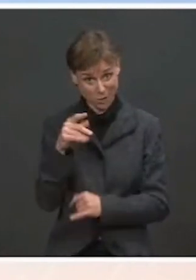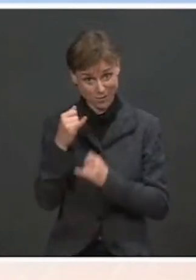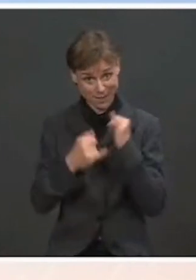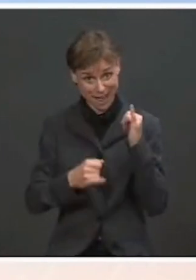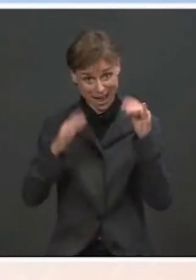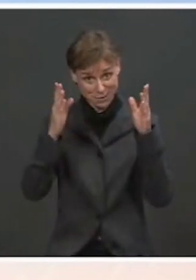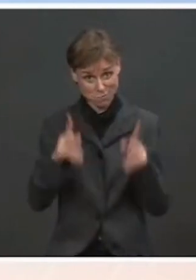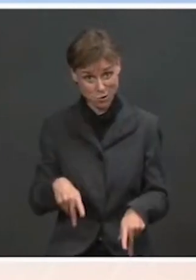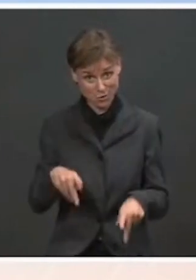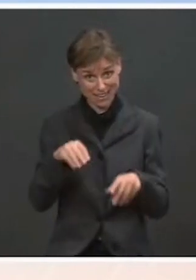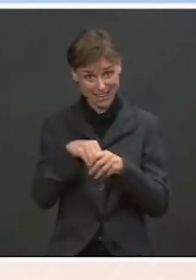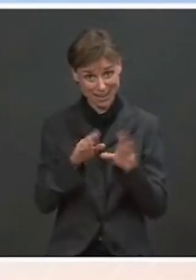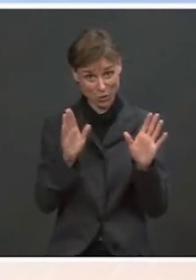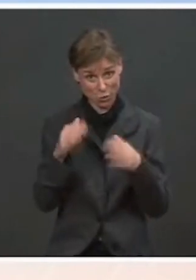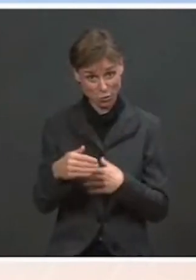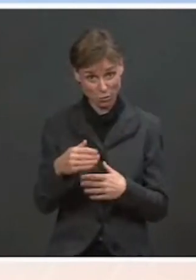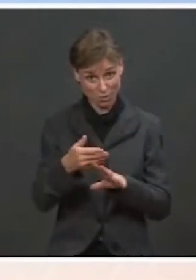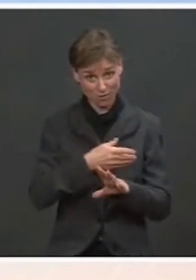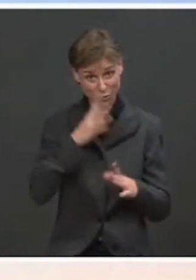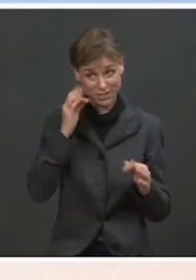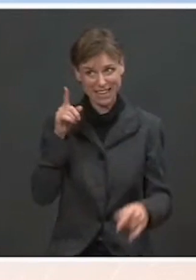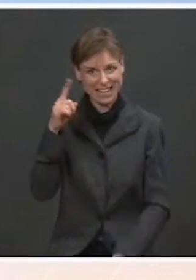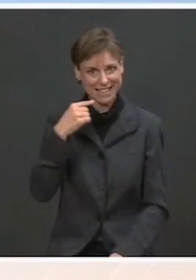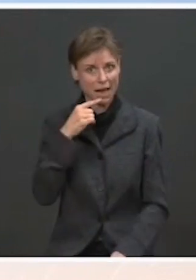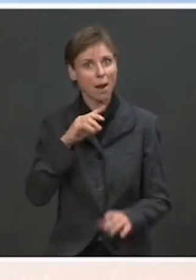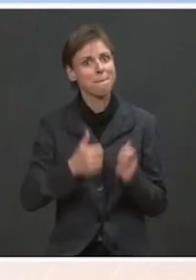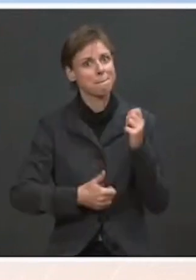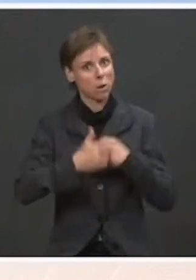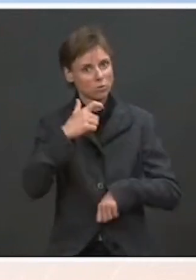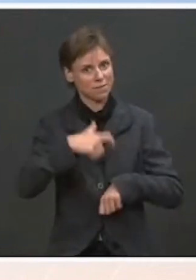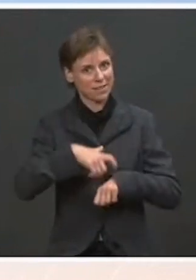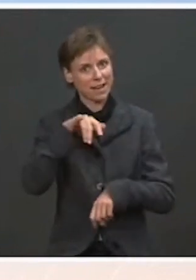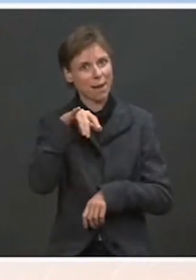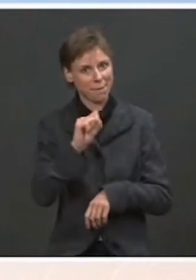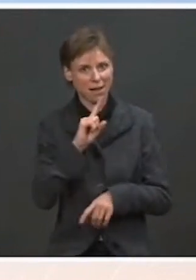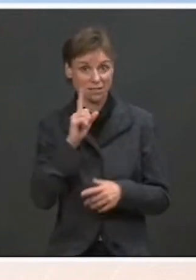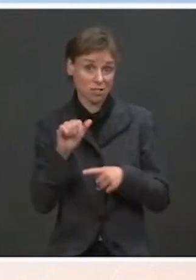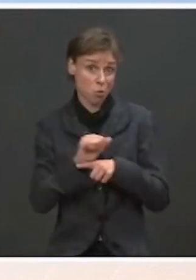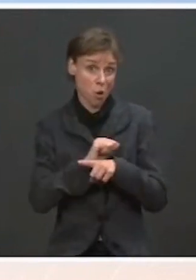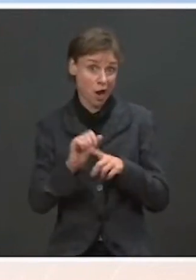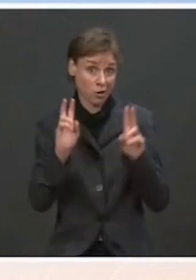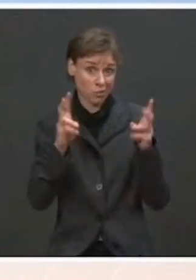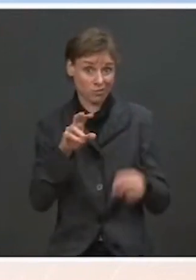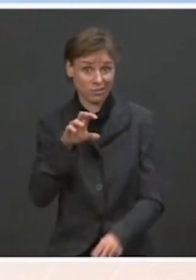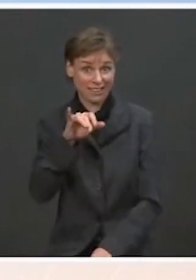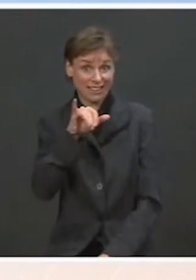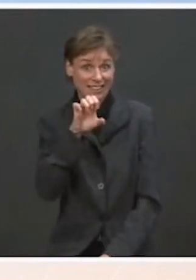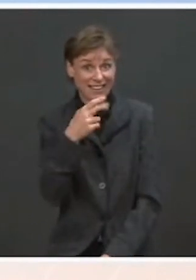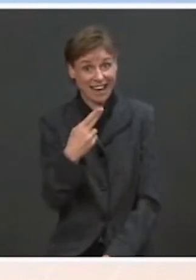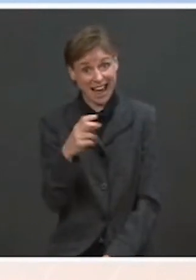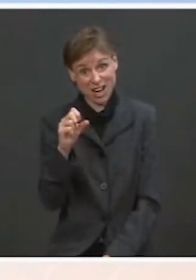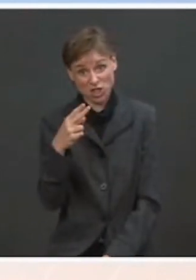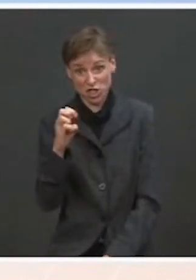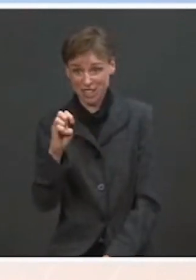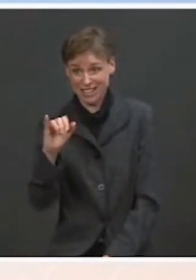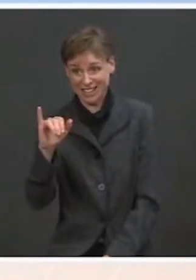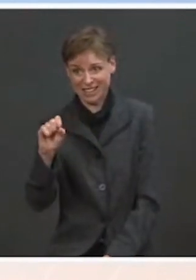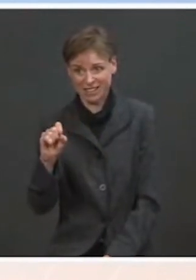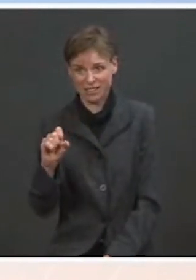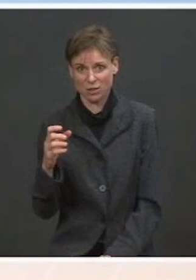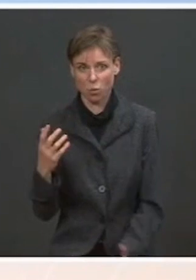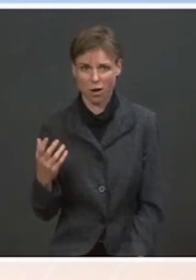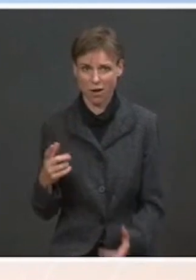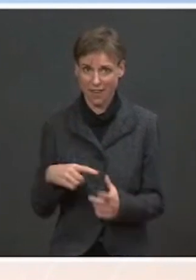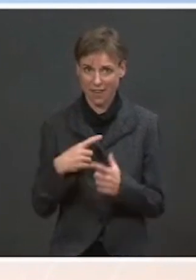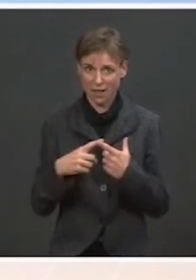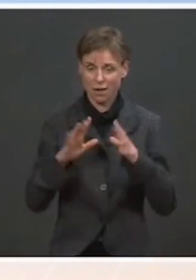decisions, and he responded that most of the time, yes, as a practical matter, yeah, she is. Then he went on to